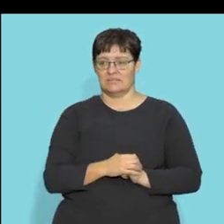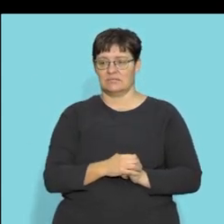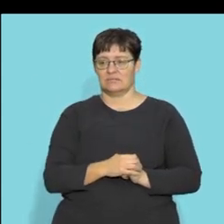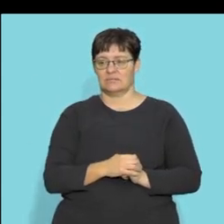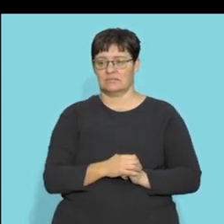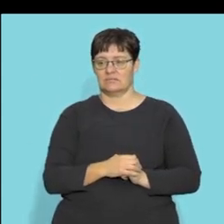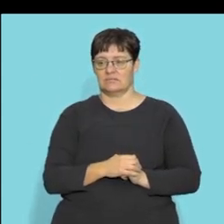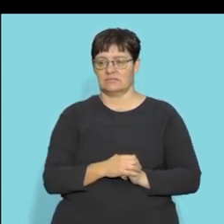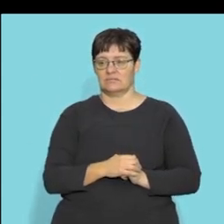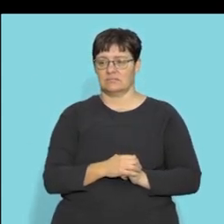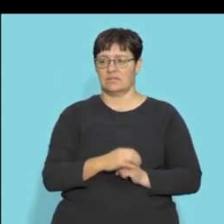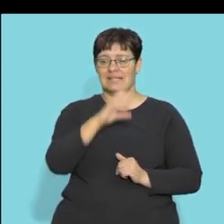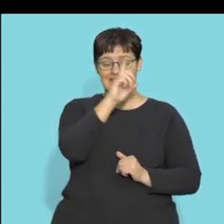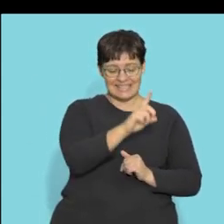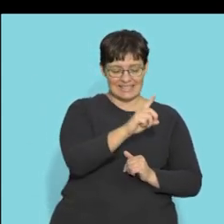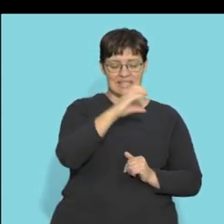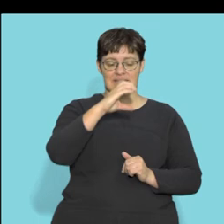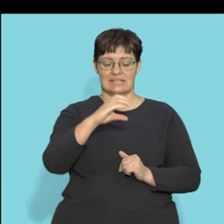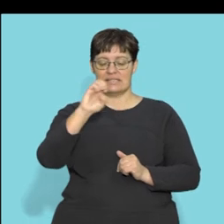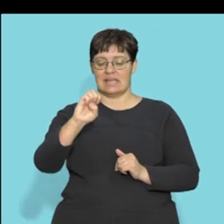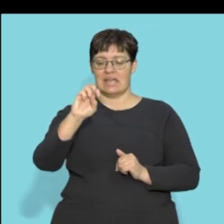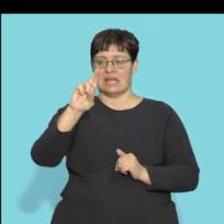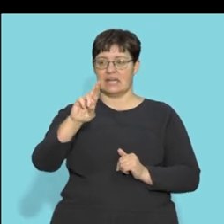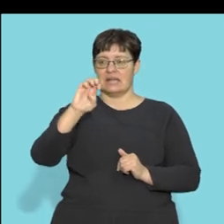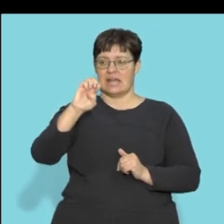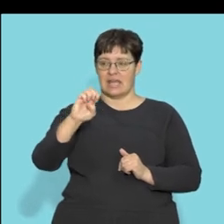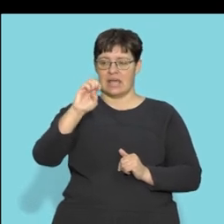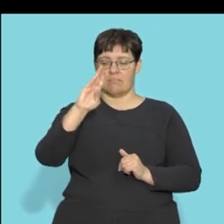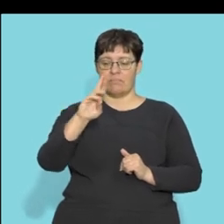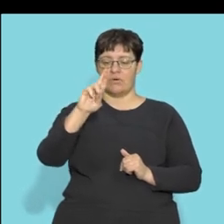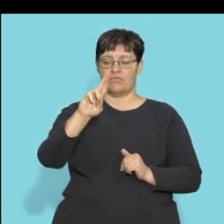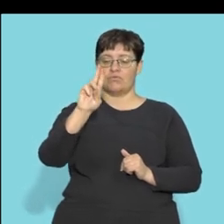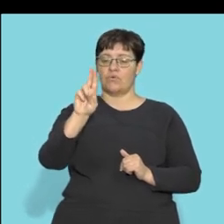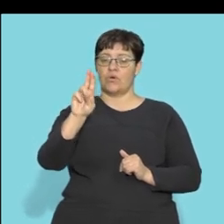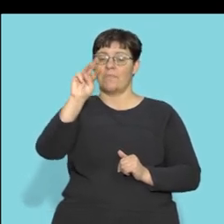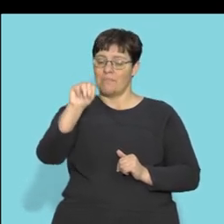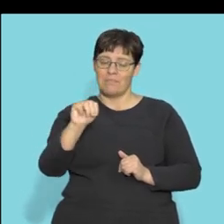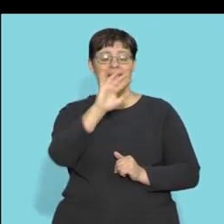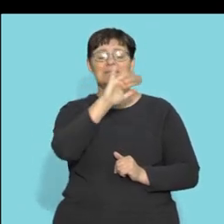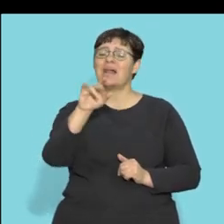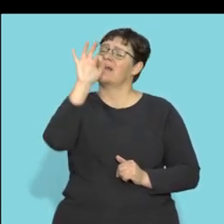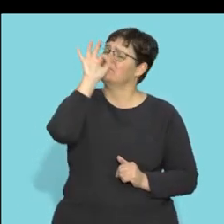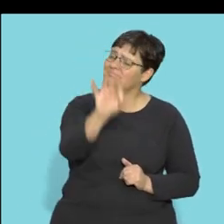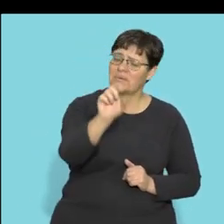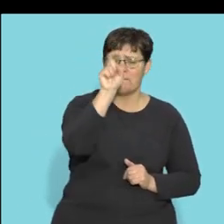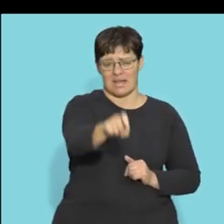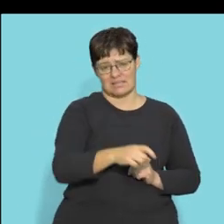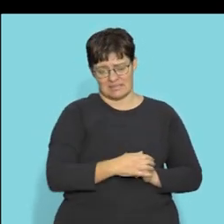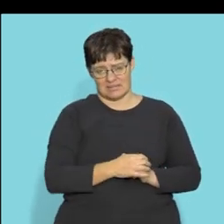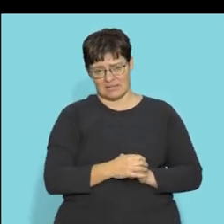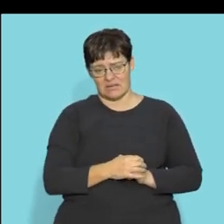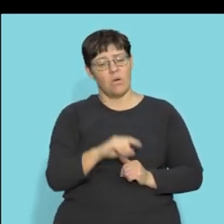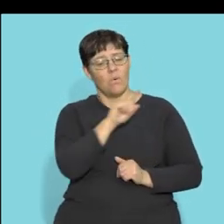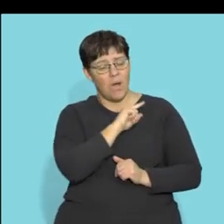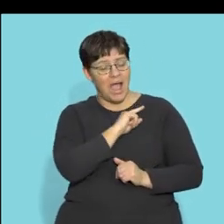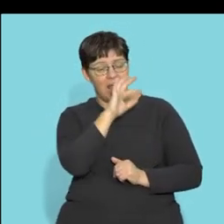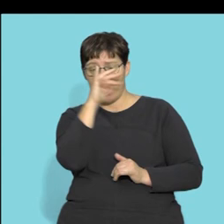d the cerebrum and again look at the spelling here do not confuse this